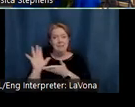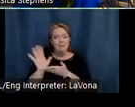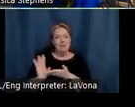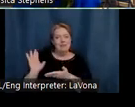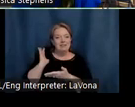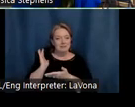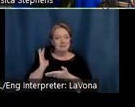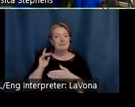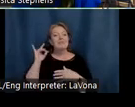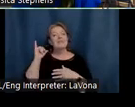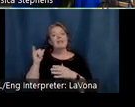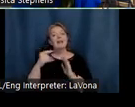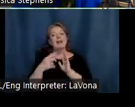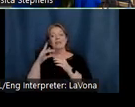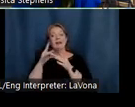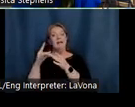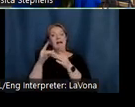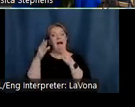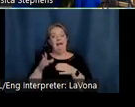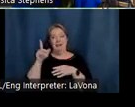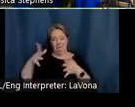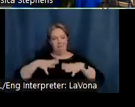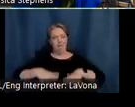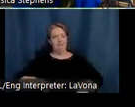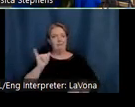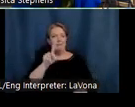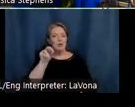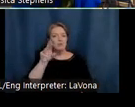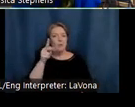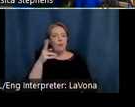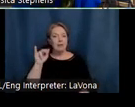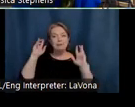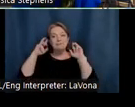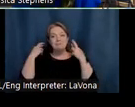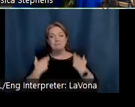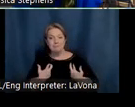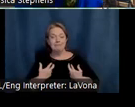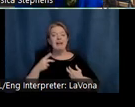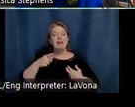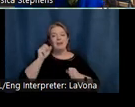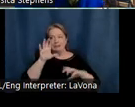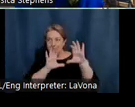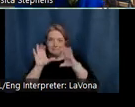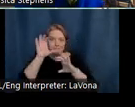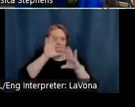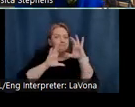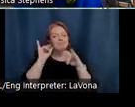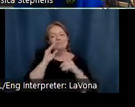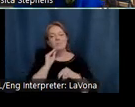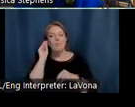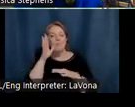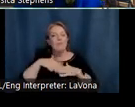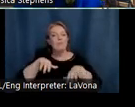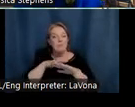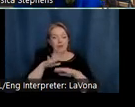and pigtails, visitors can also explore a 5,000-square-foot exhibit and animated journey through the movie, which is also available